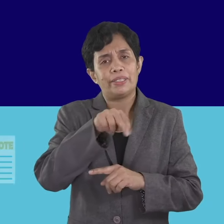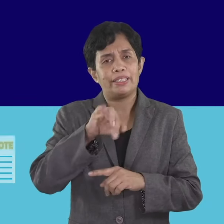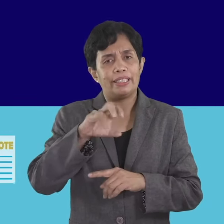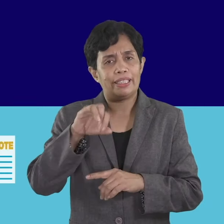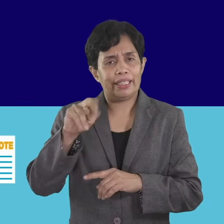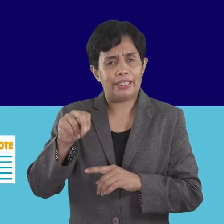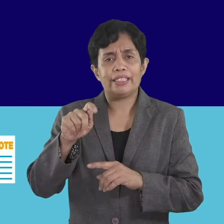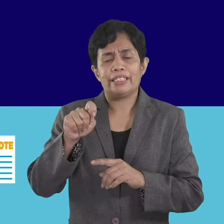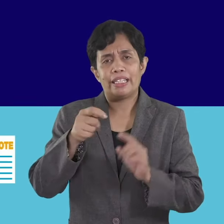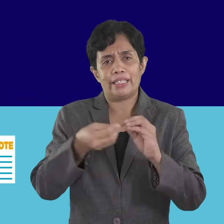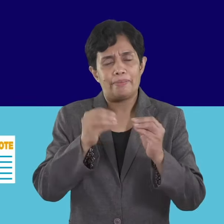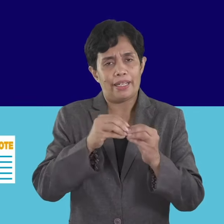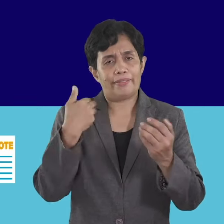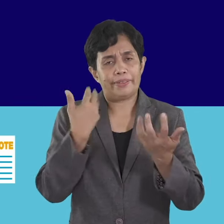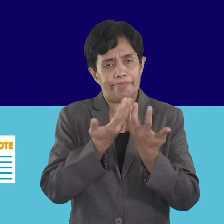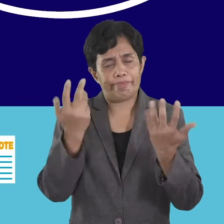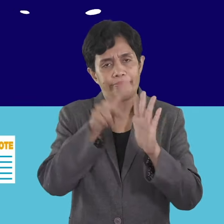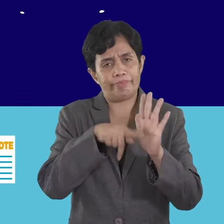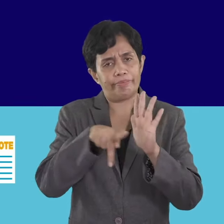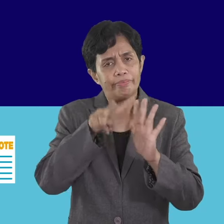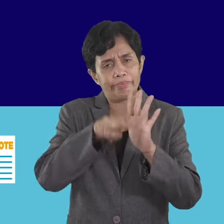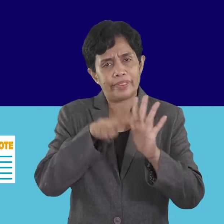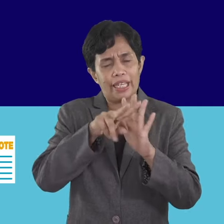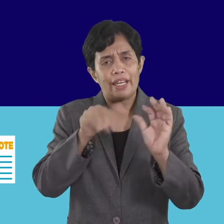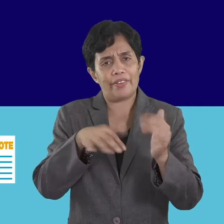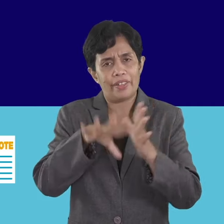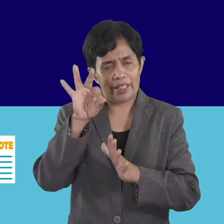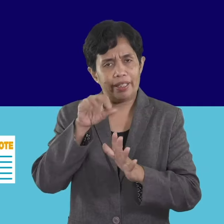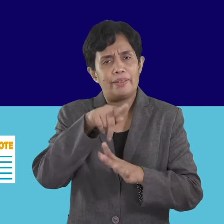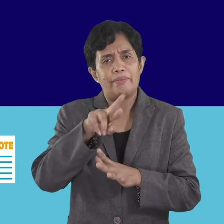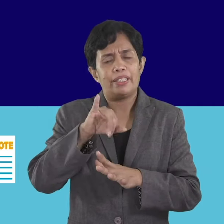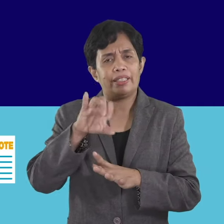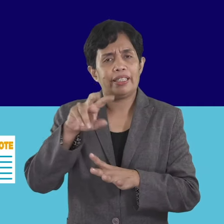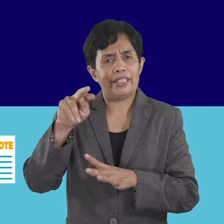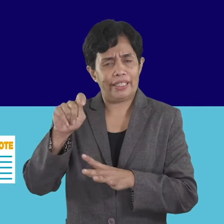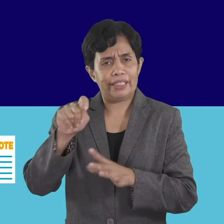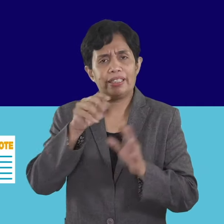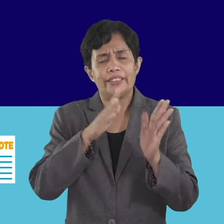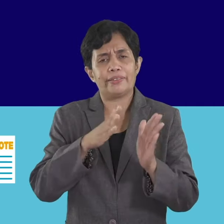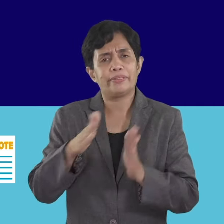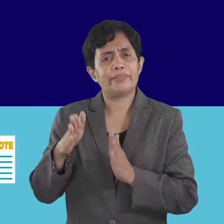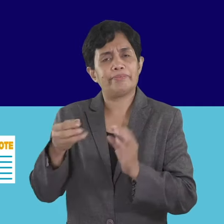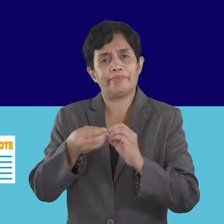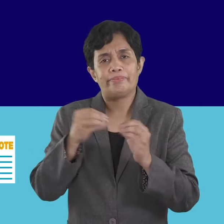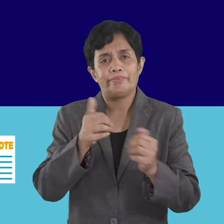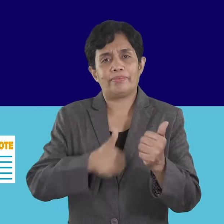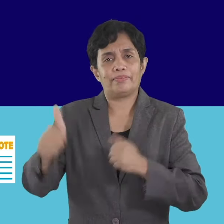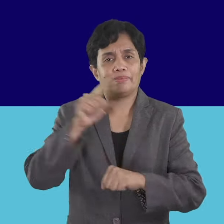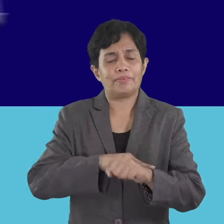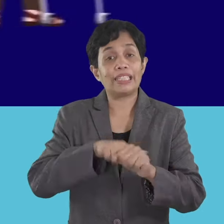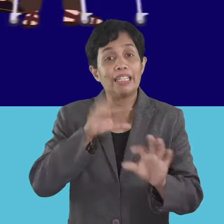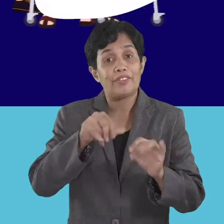We have separate videos on how to find out your precinct and sequence numbers ahead of time. Once you have these